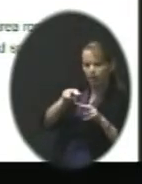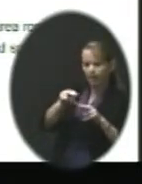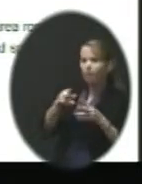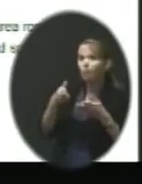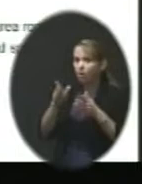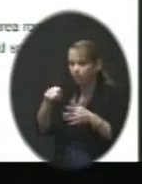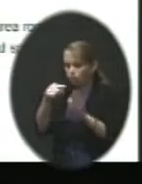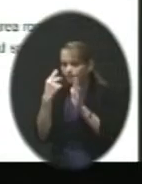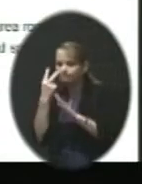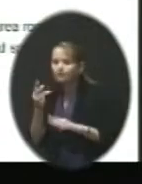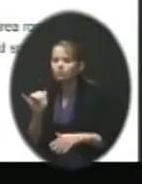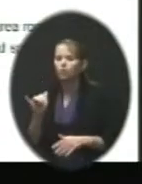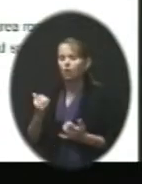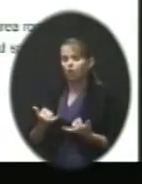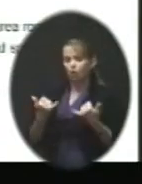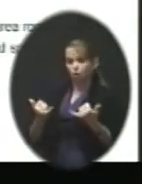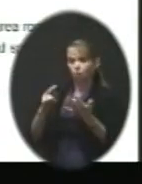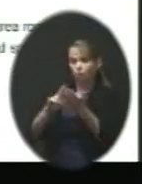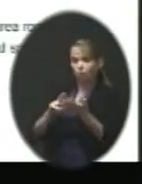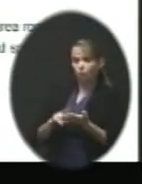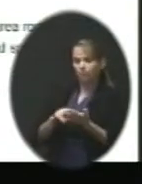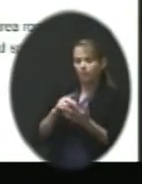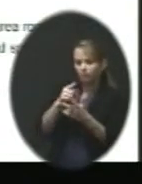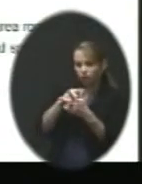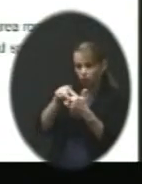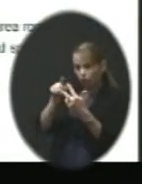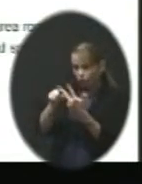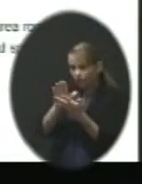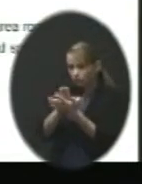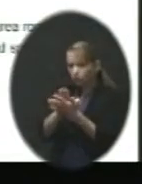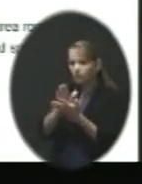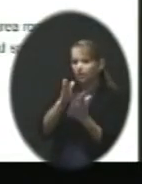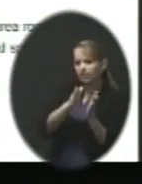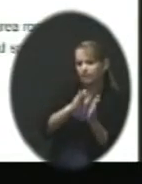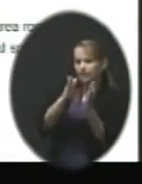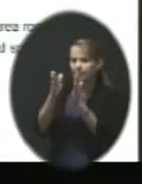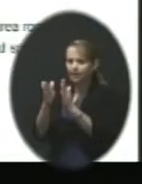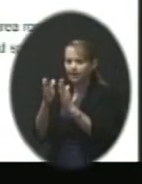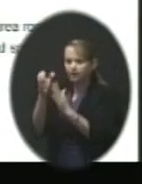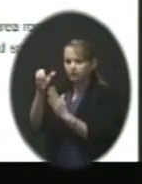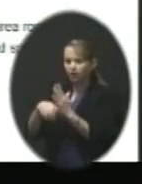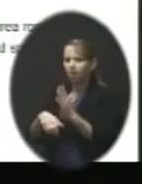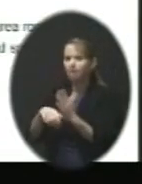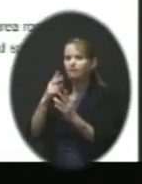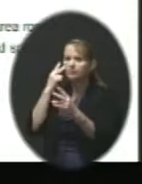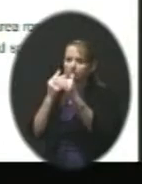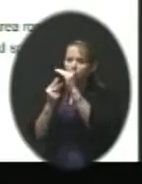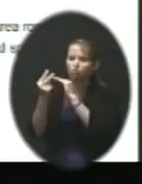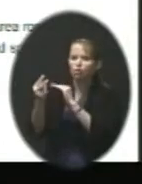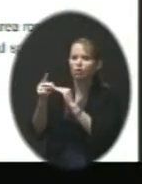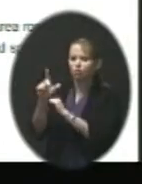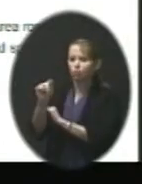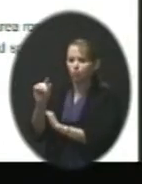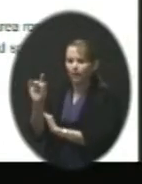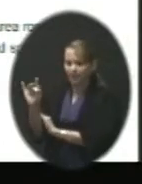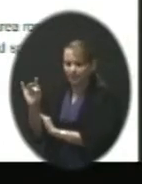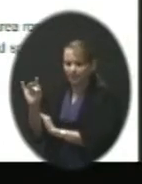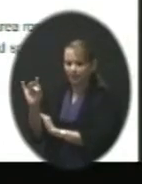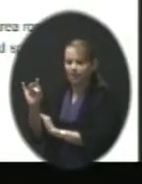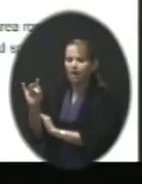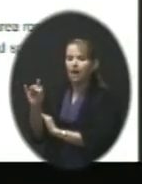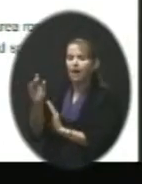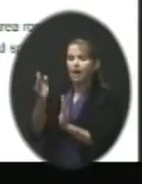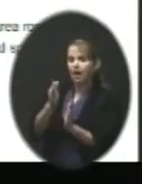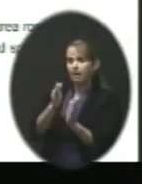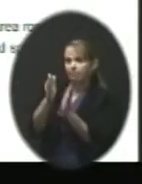But so our current enrollment, you'll see that for the three schools. The next column, you'll see a projection to 2018. And next to it,